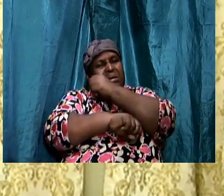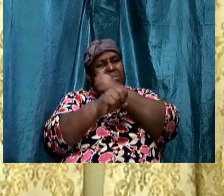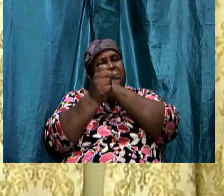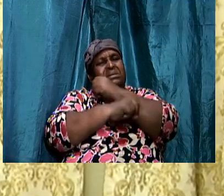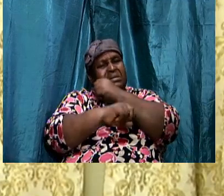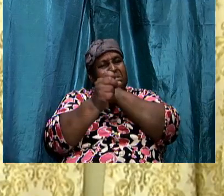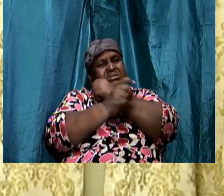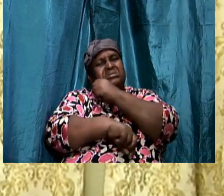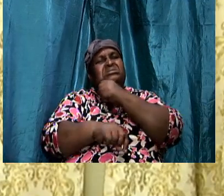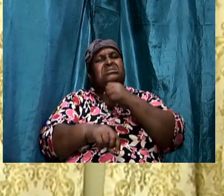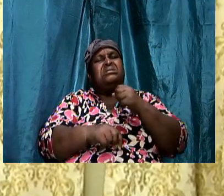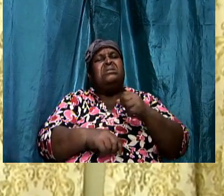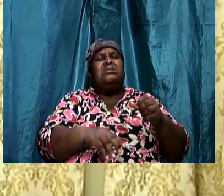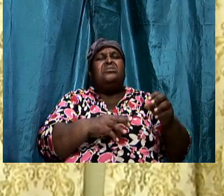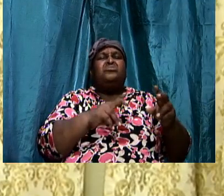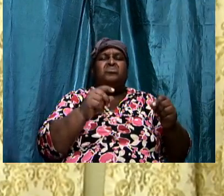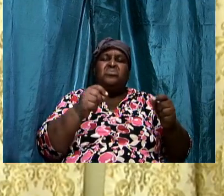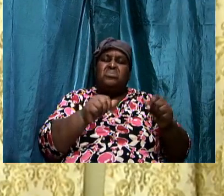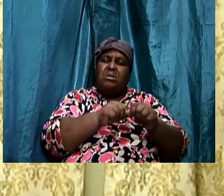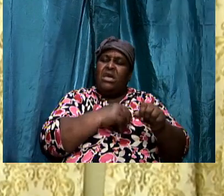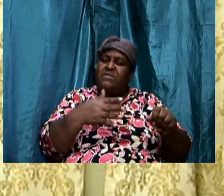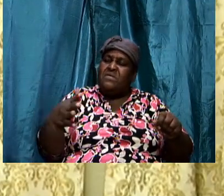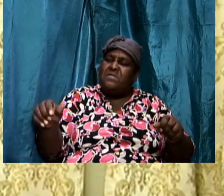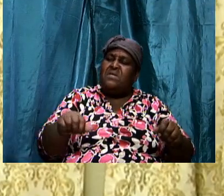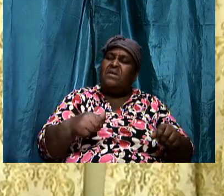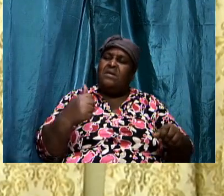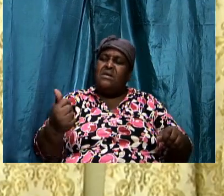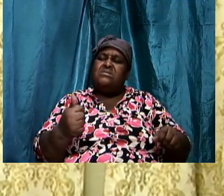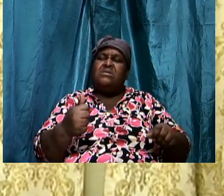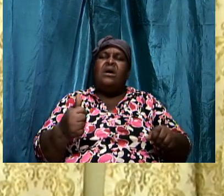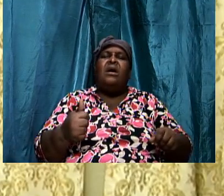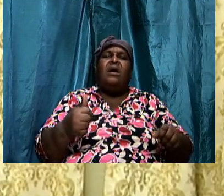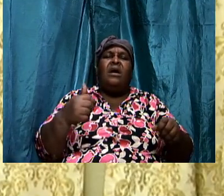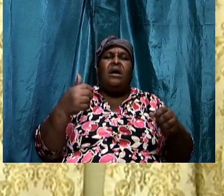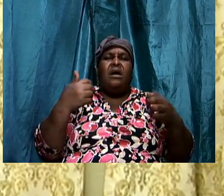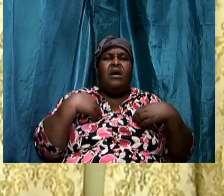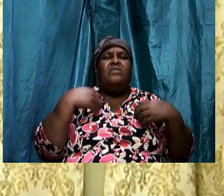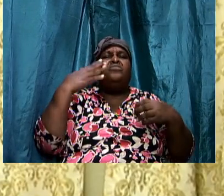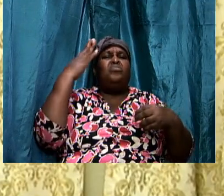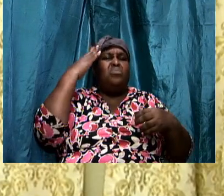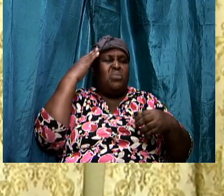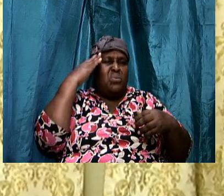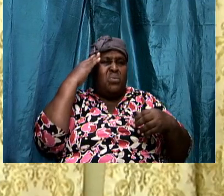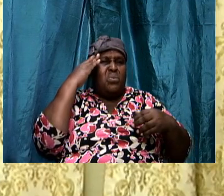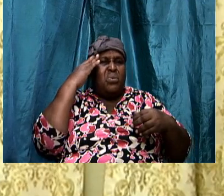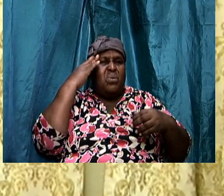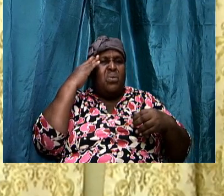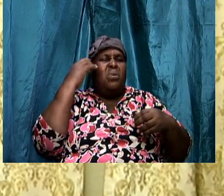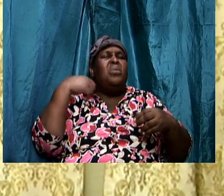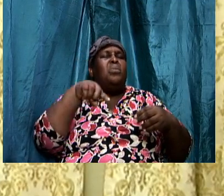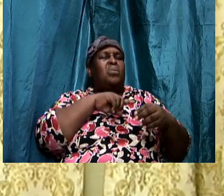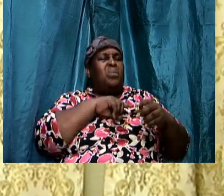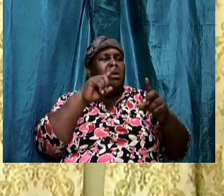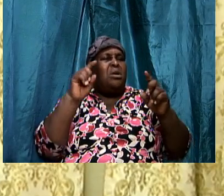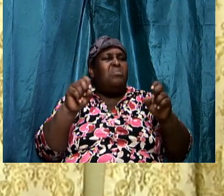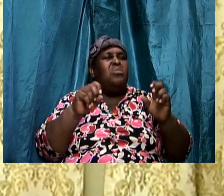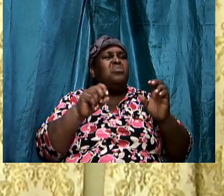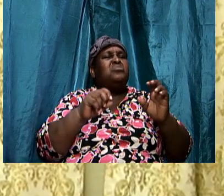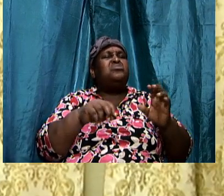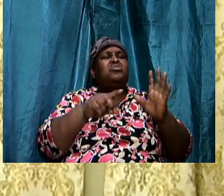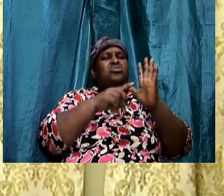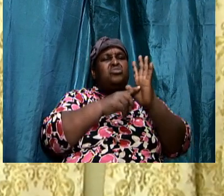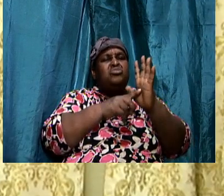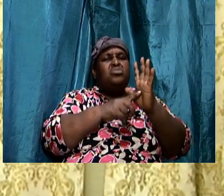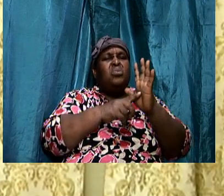And to do everything else. Because we have got to know. That we must show due respect.